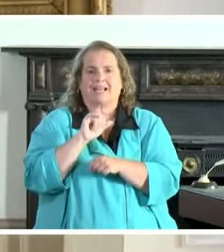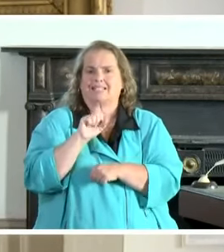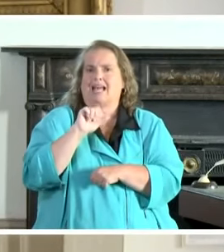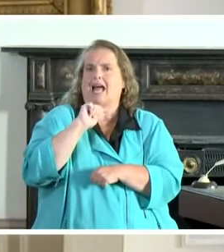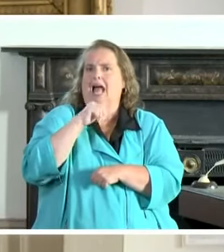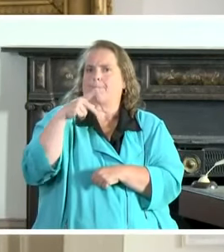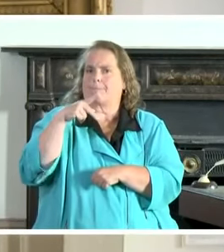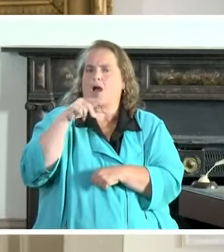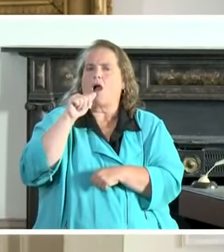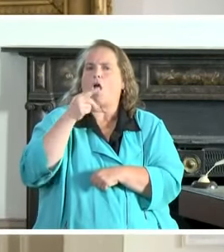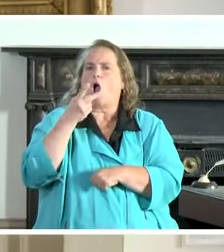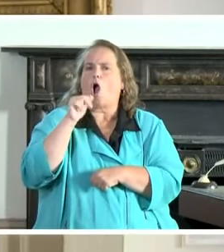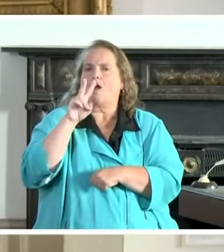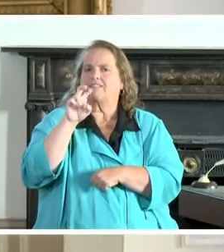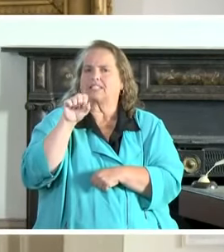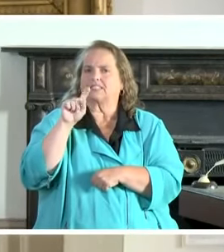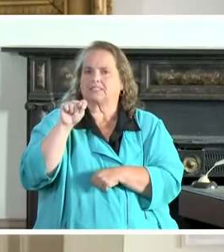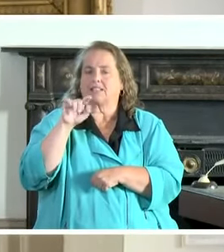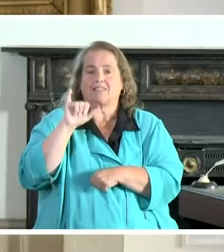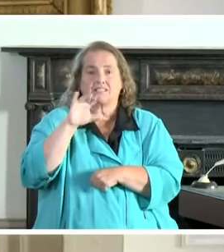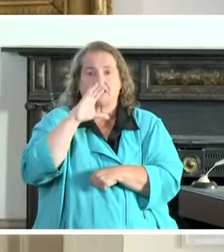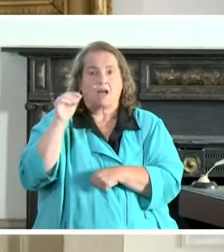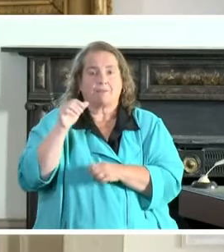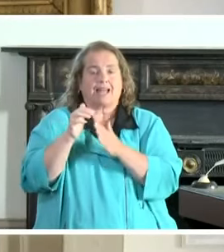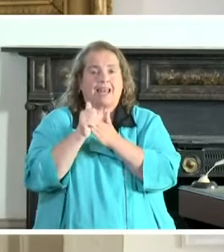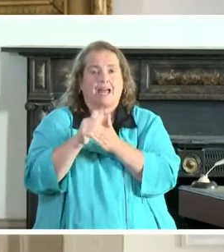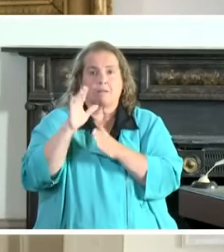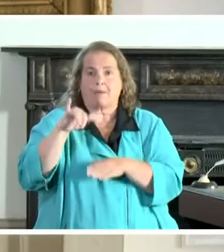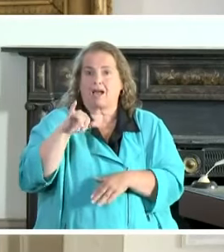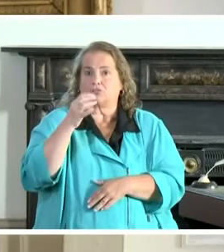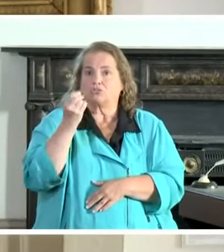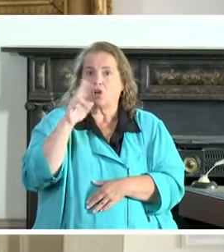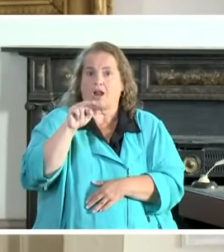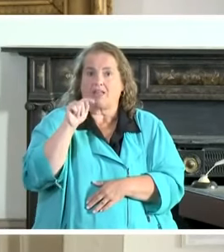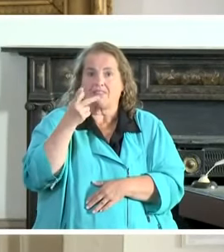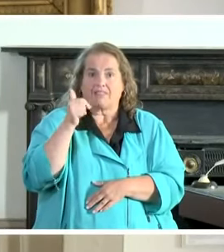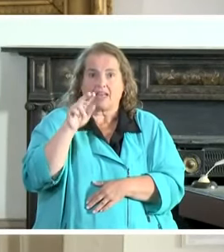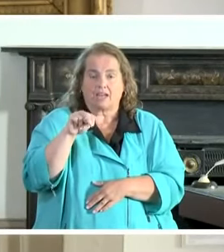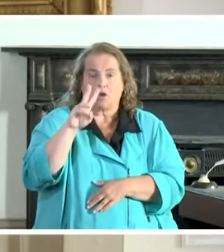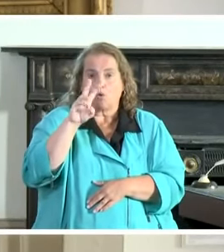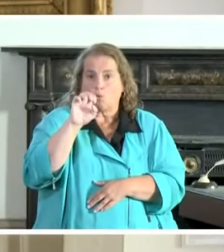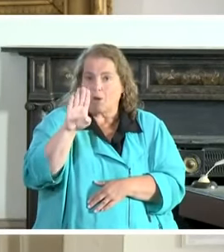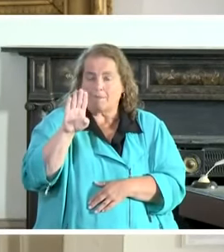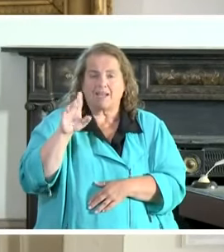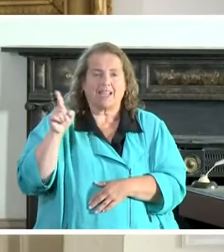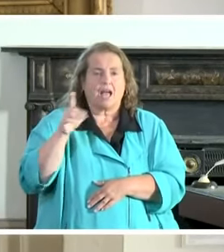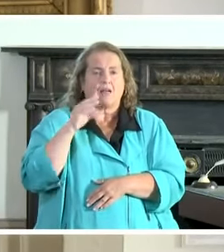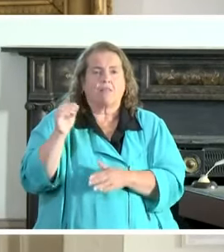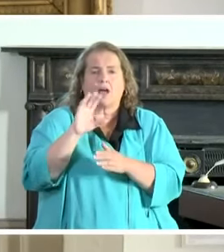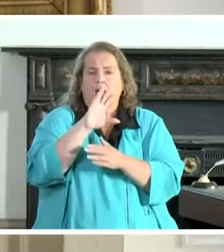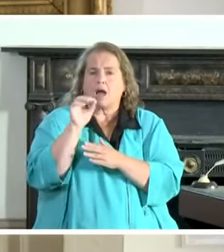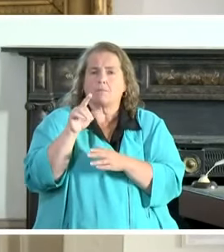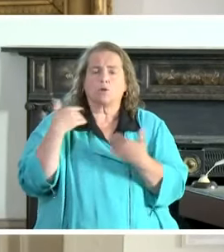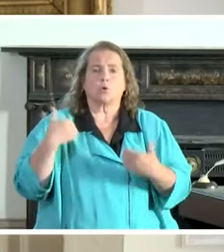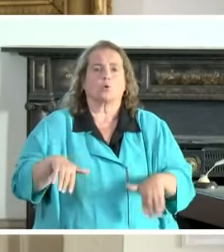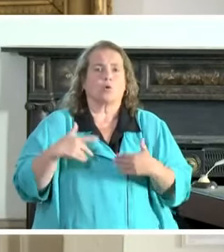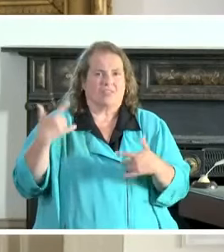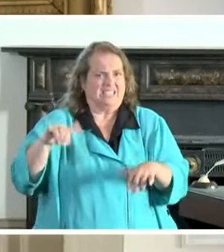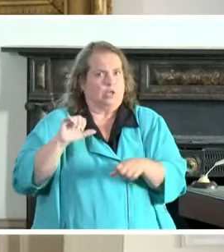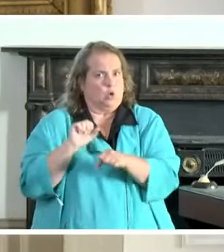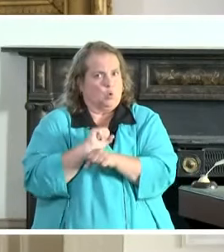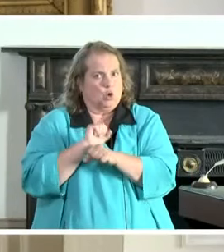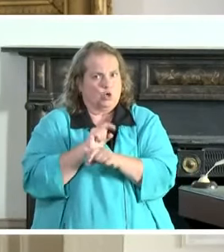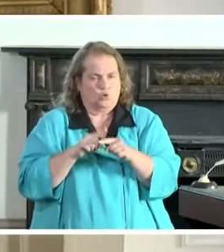This company, led by Jonathan Webb, I can't say enough about him and the company. They are still working to complete their facility,